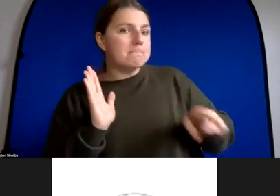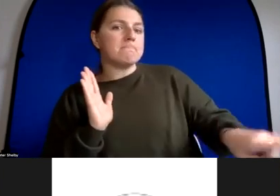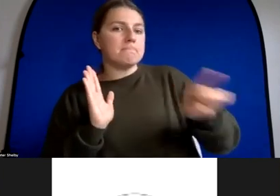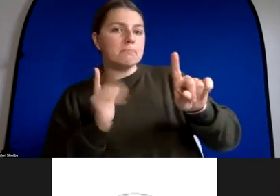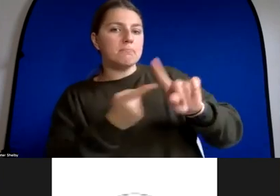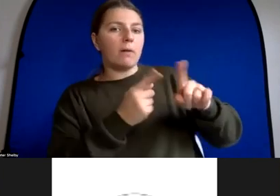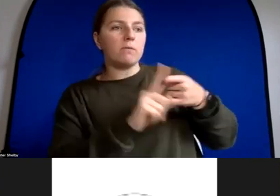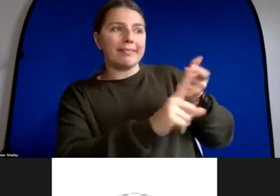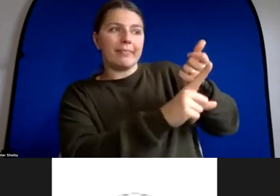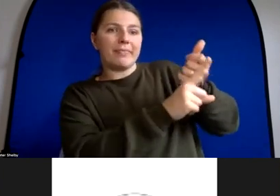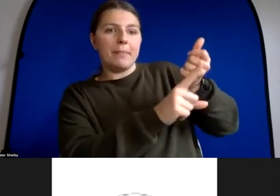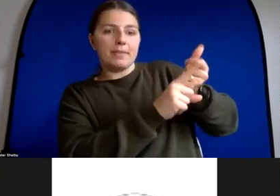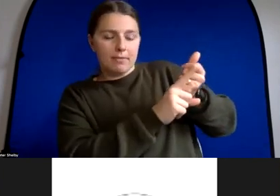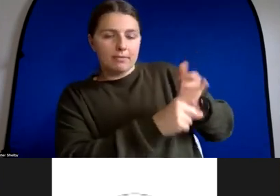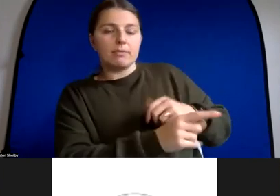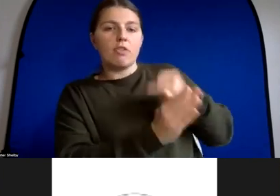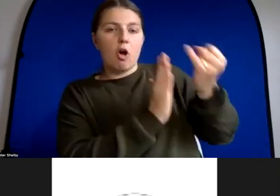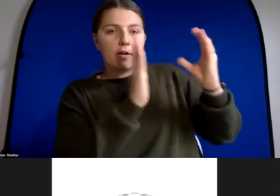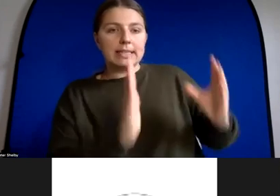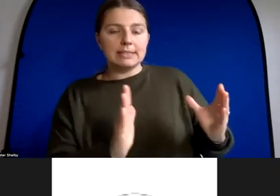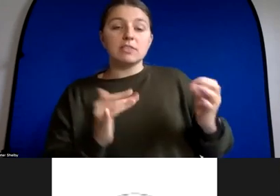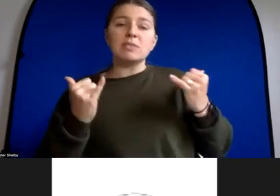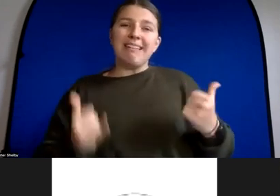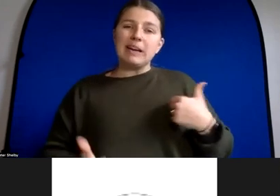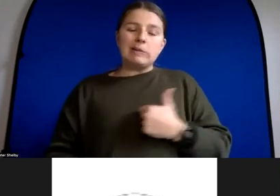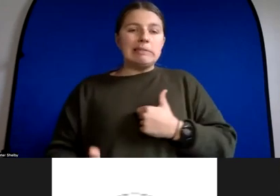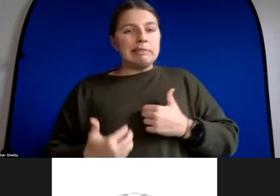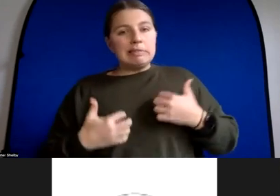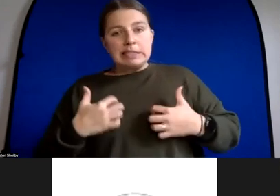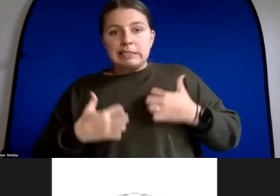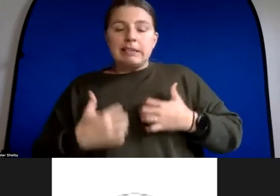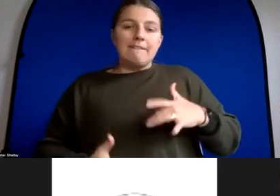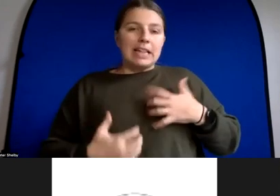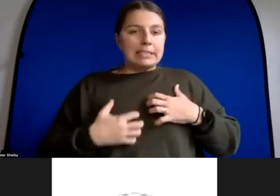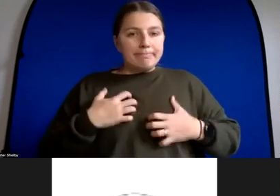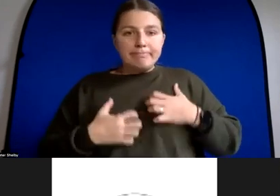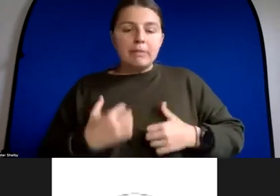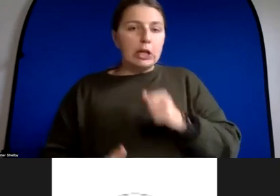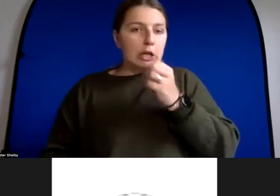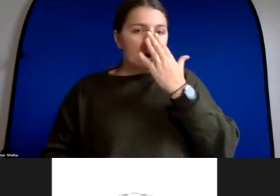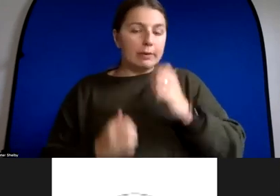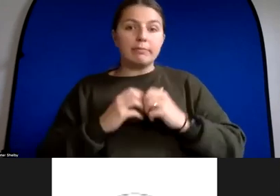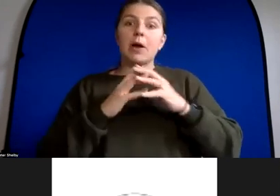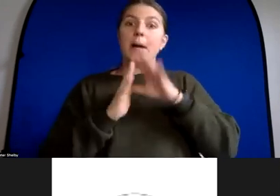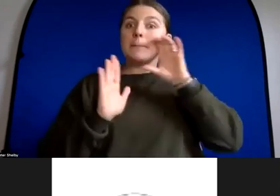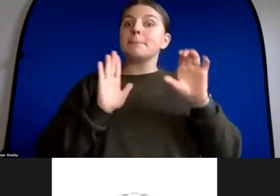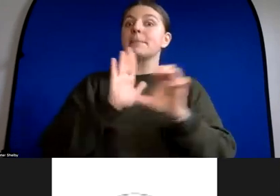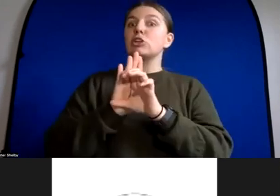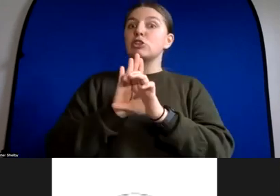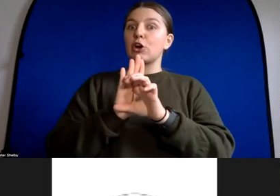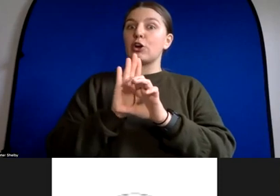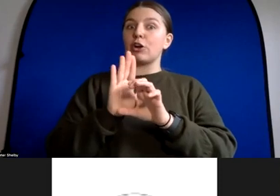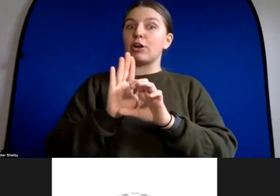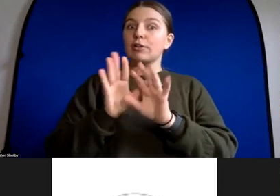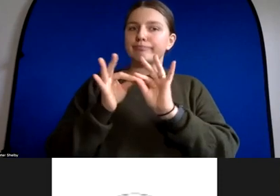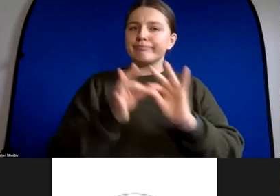strong feelings about the aggregation models but um i'm curious what your take is yeah we got to be careful